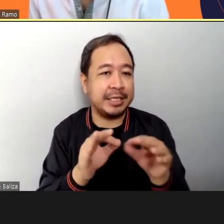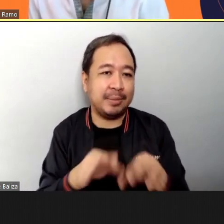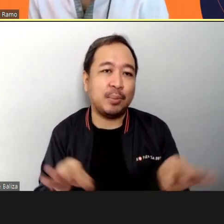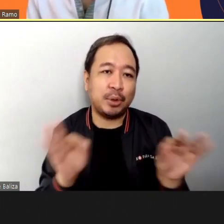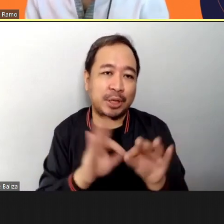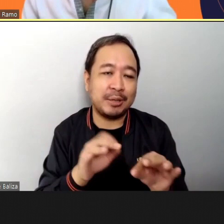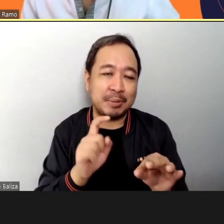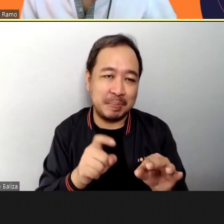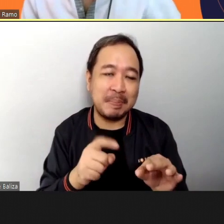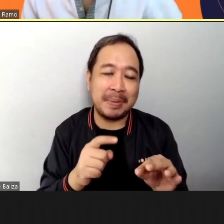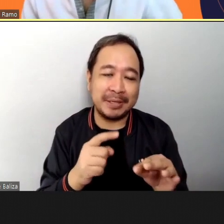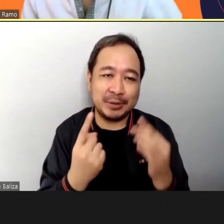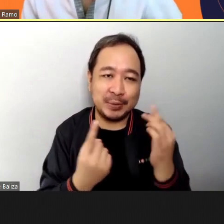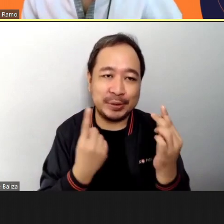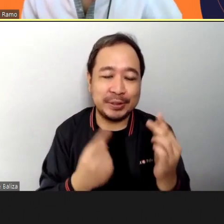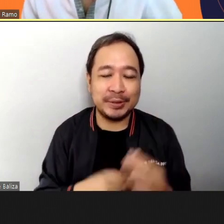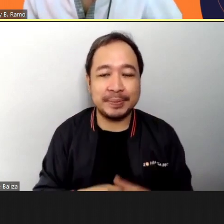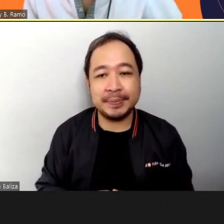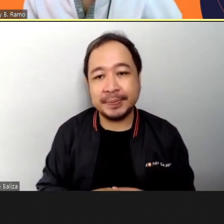that's all